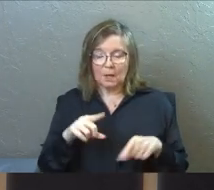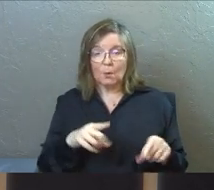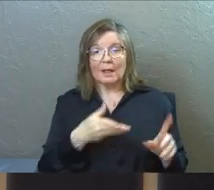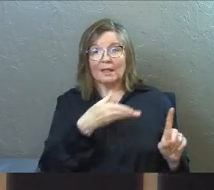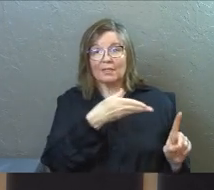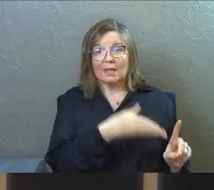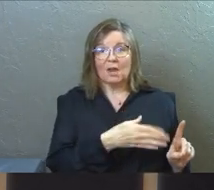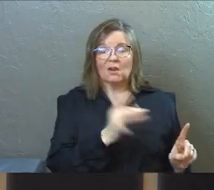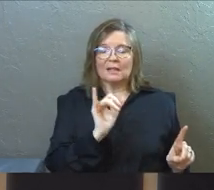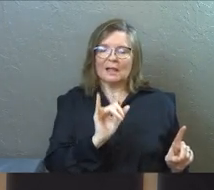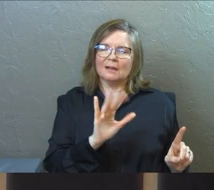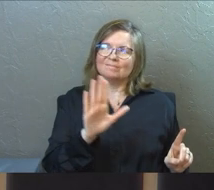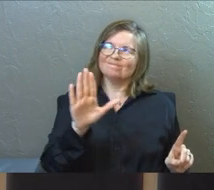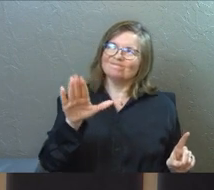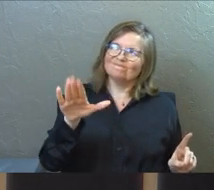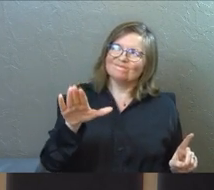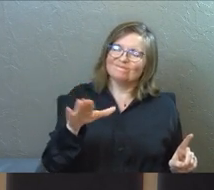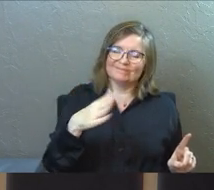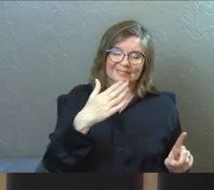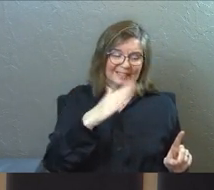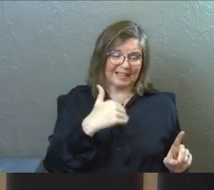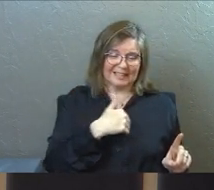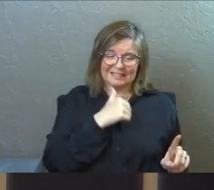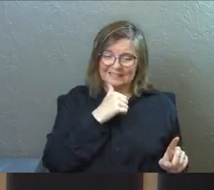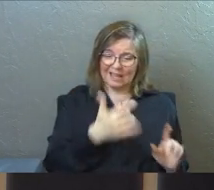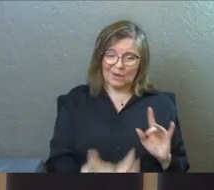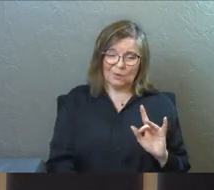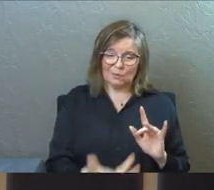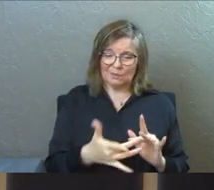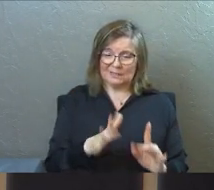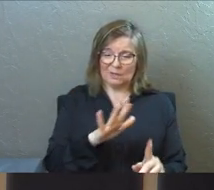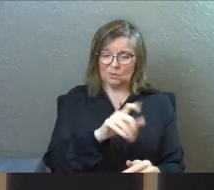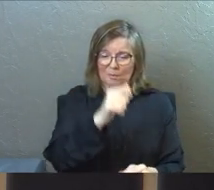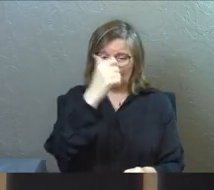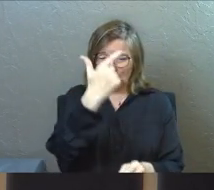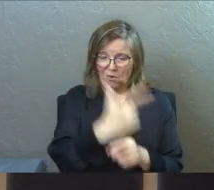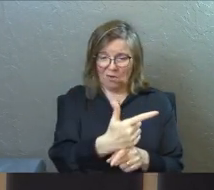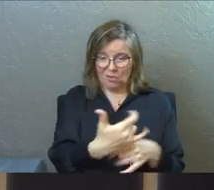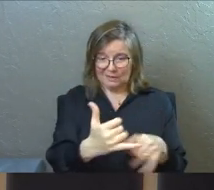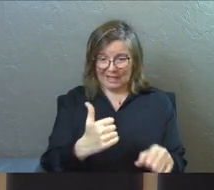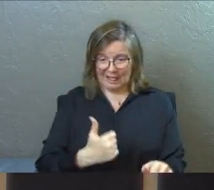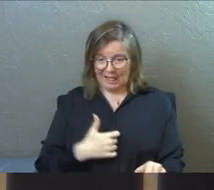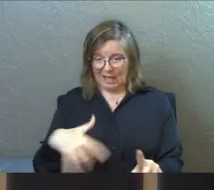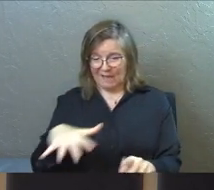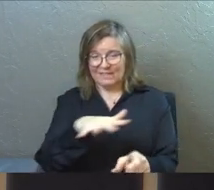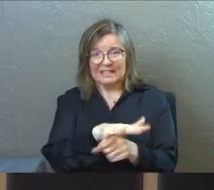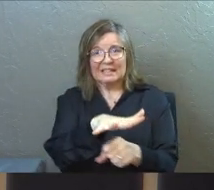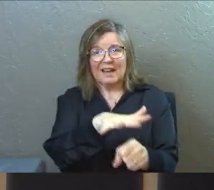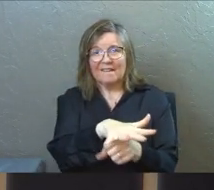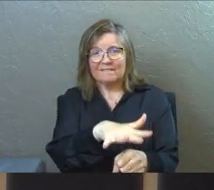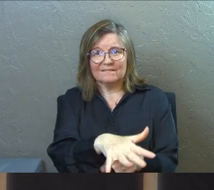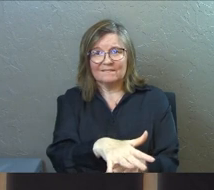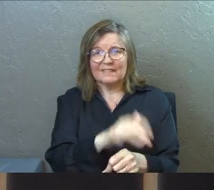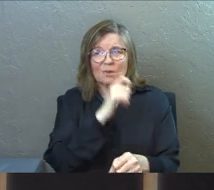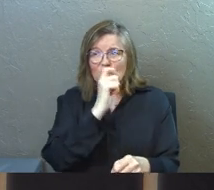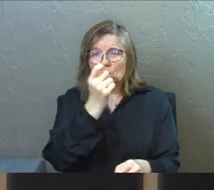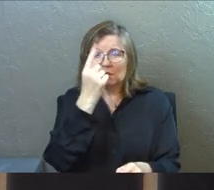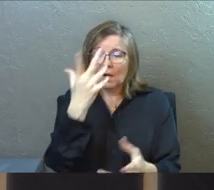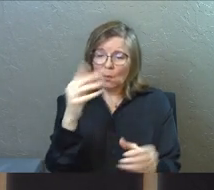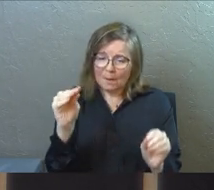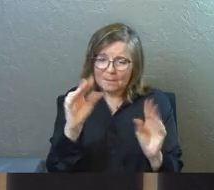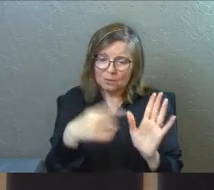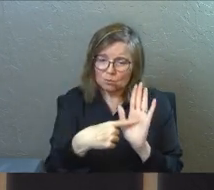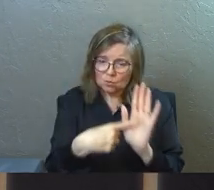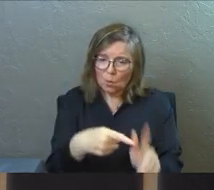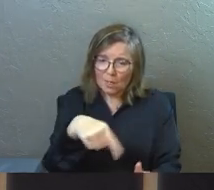while he's there, he's like, you know what? God has not reached out to my brothers who are still alive enough. I would like some